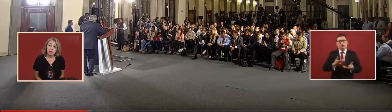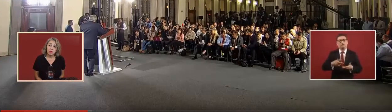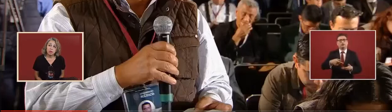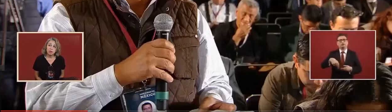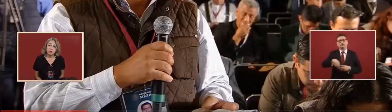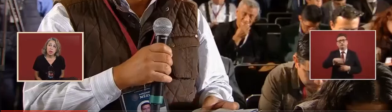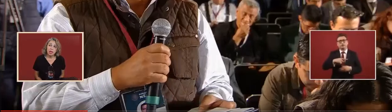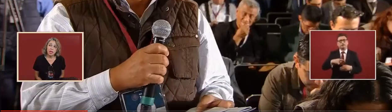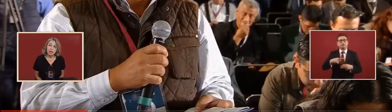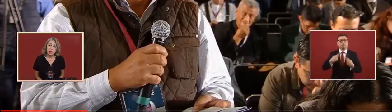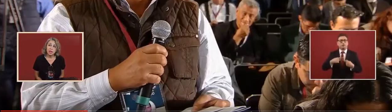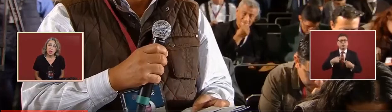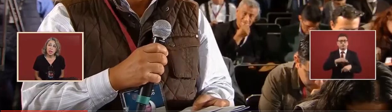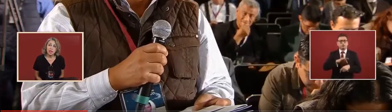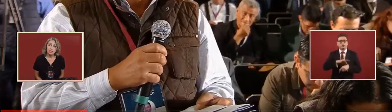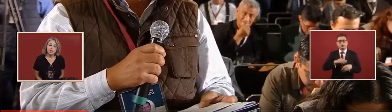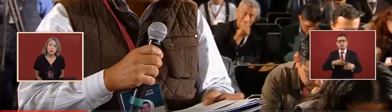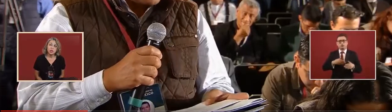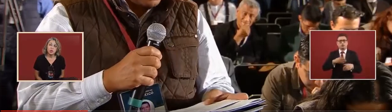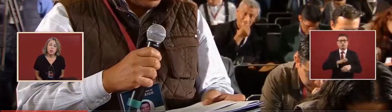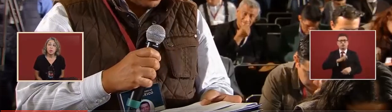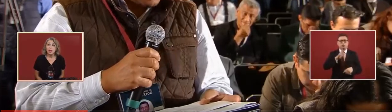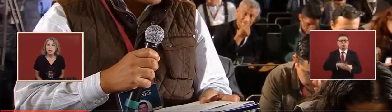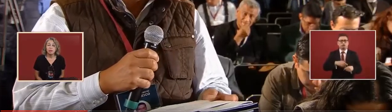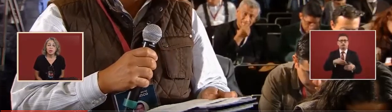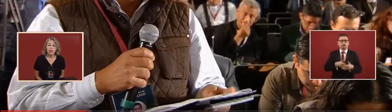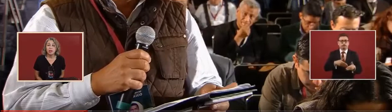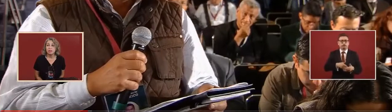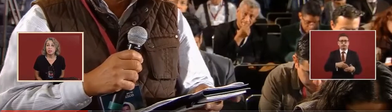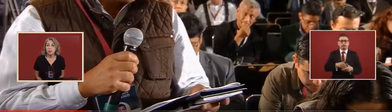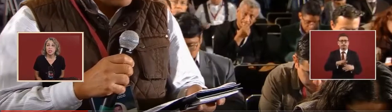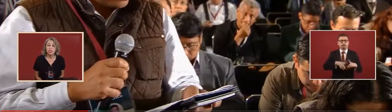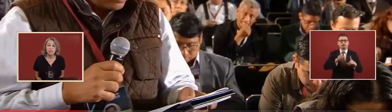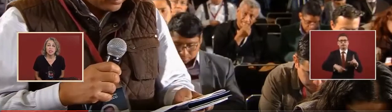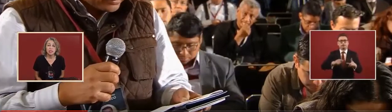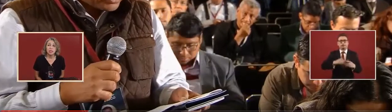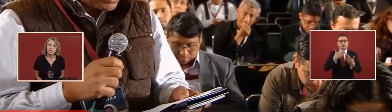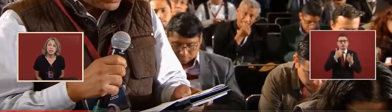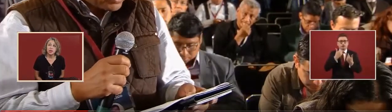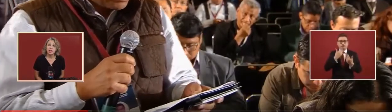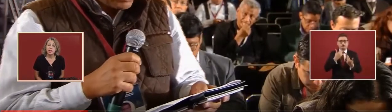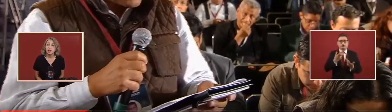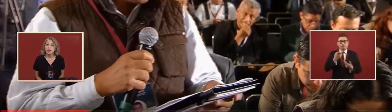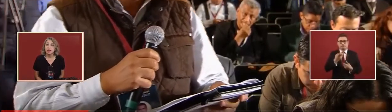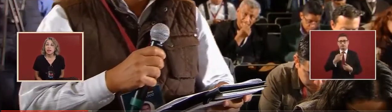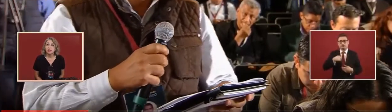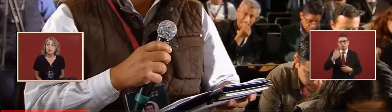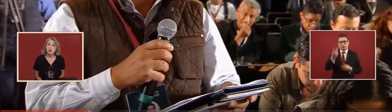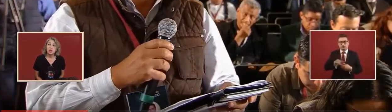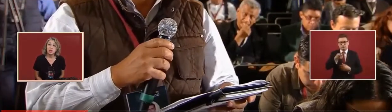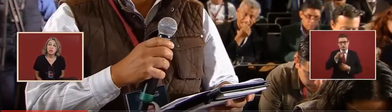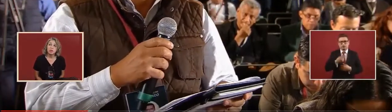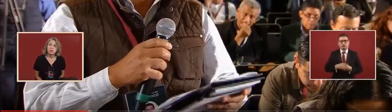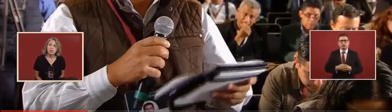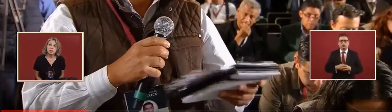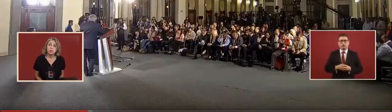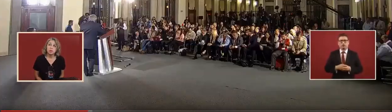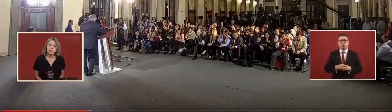situation where we have not enough specialists in the country. So are you disposed to duplicate